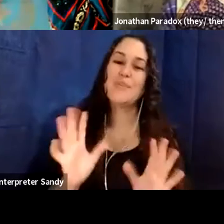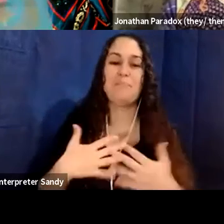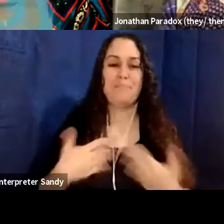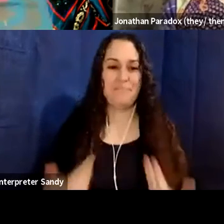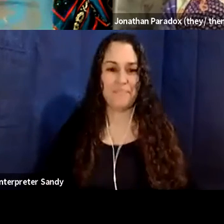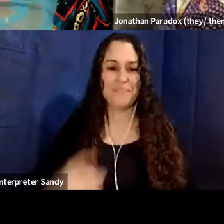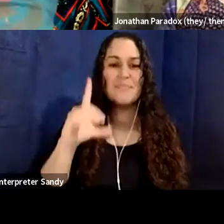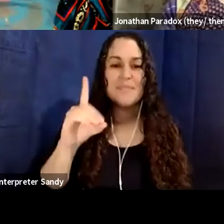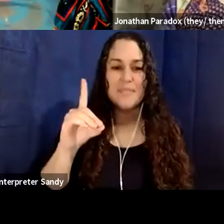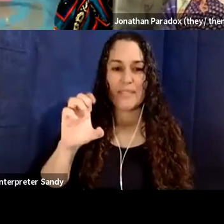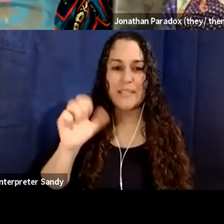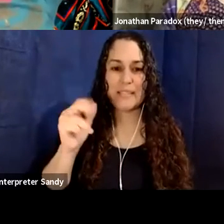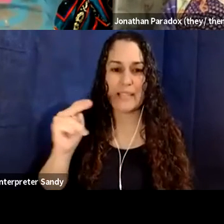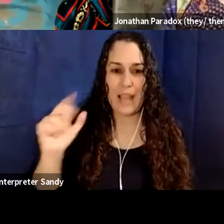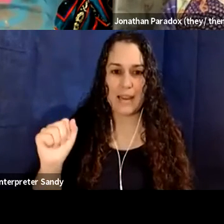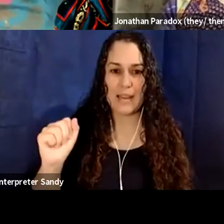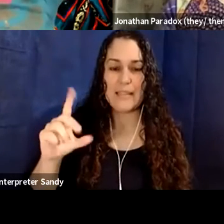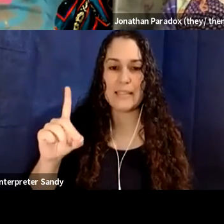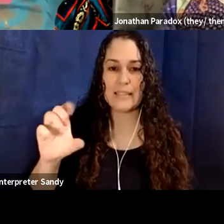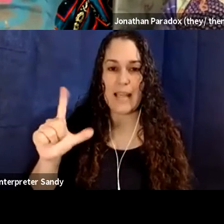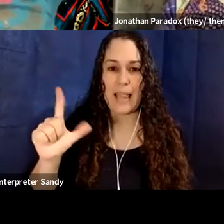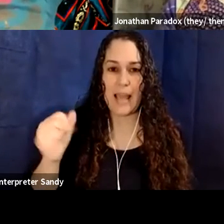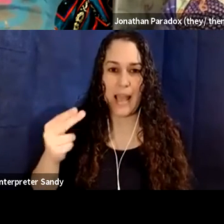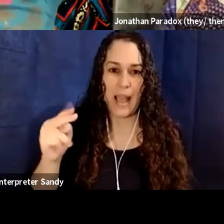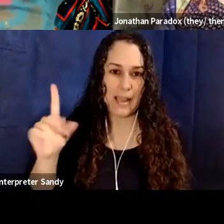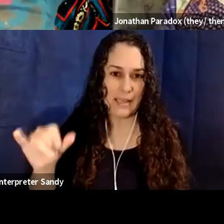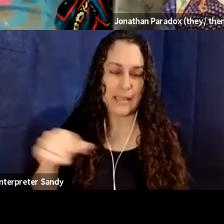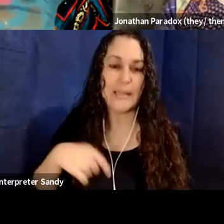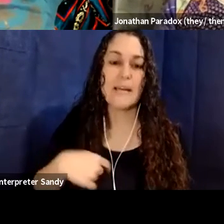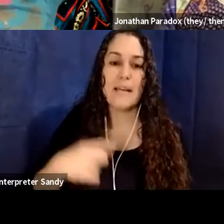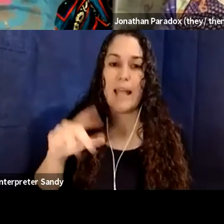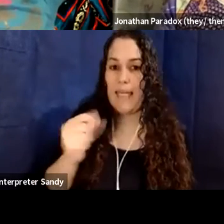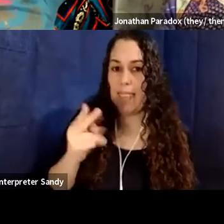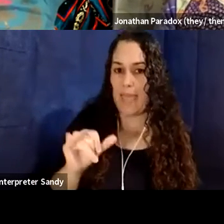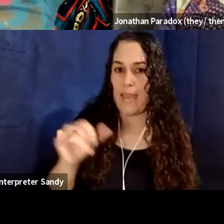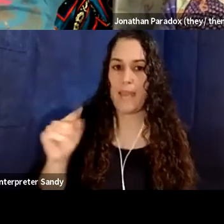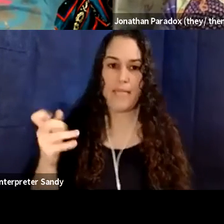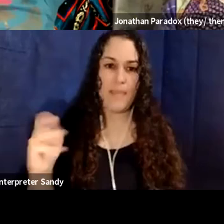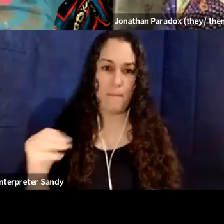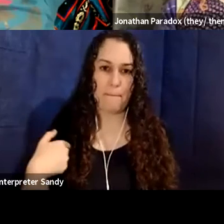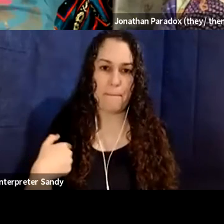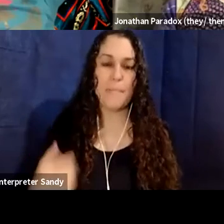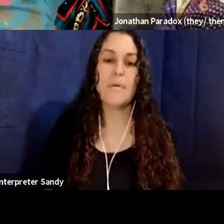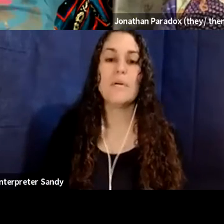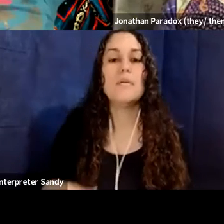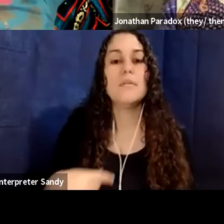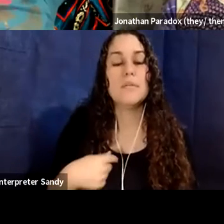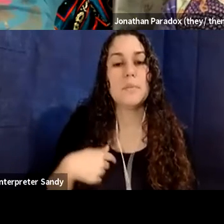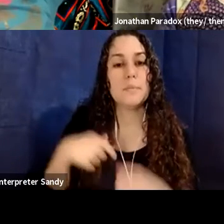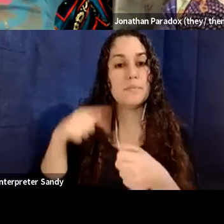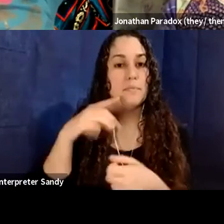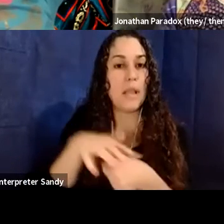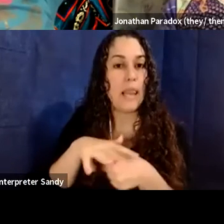name is Deanna Yedalahi. My, my pronouns are they, them. Um, as a land acknowledgement,